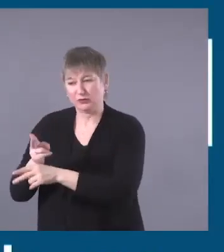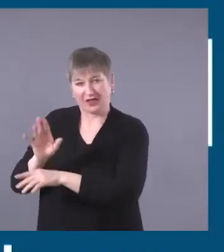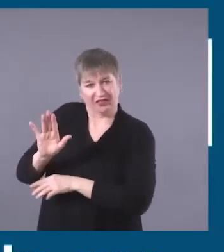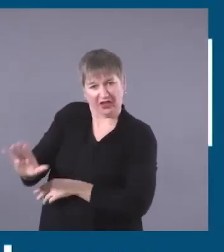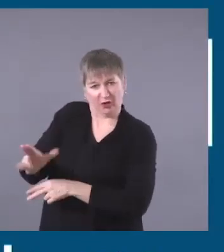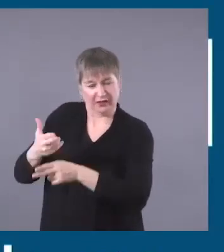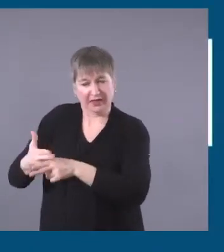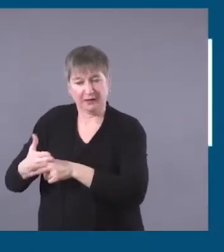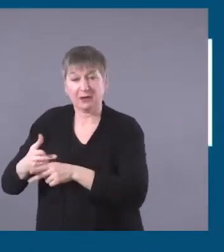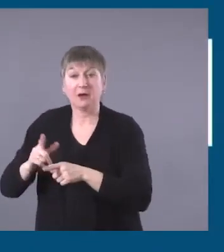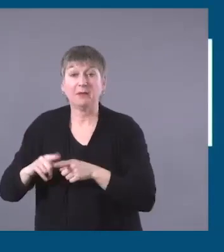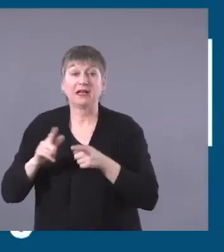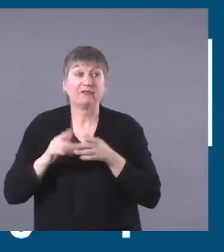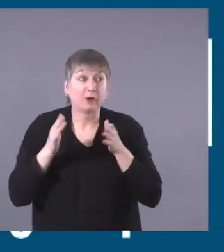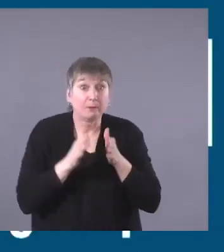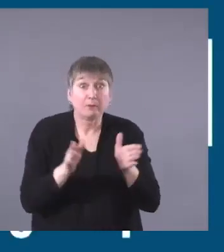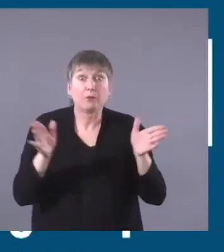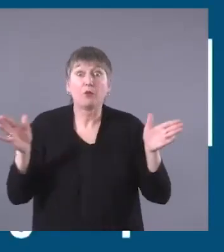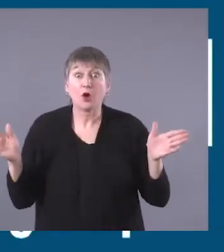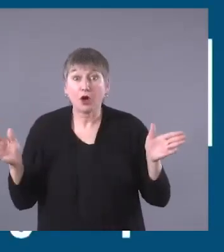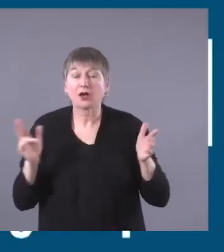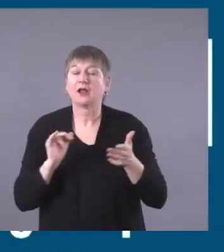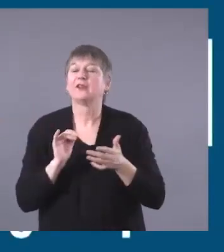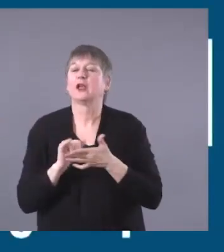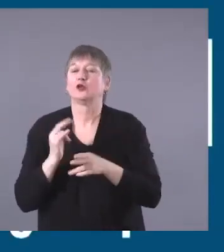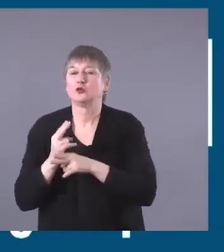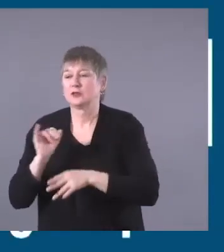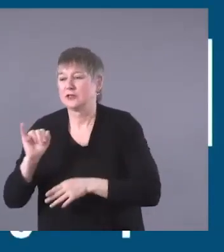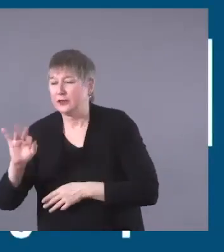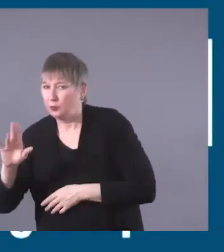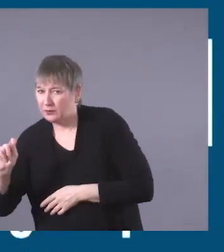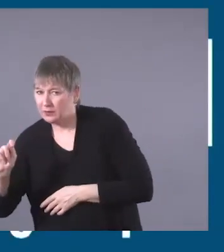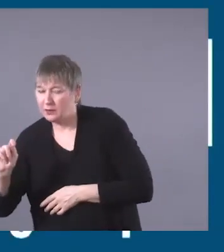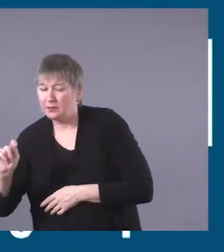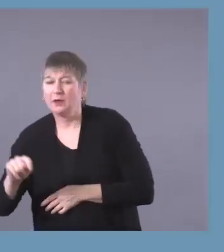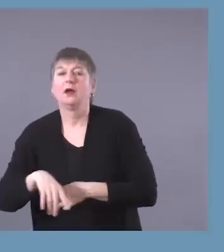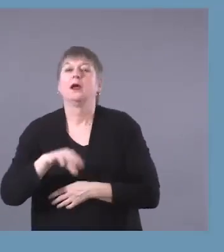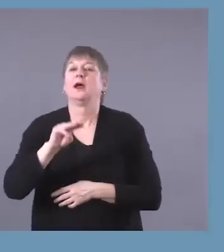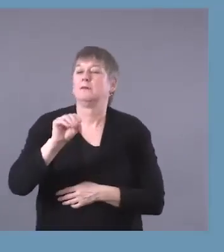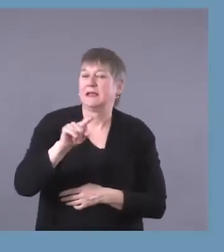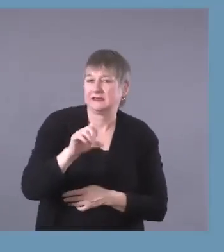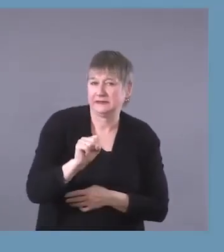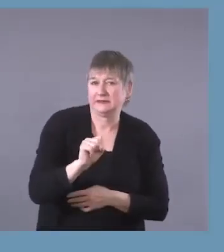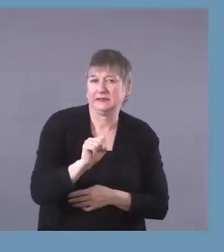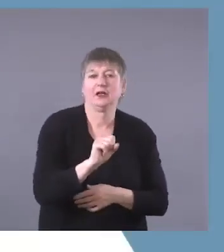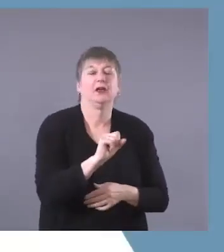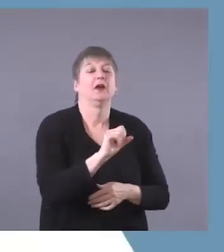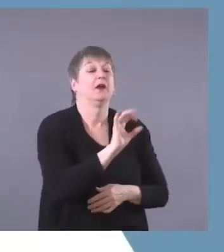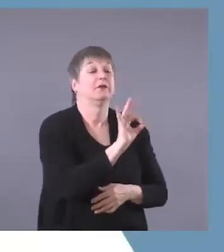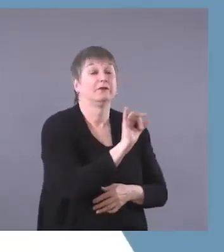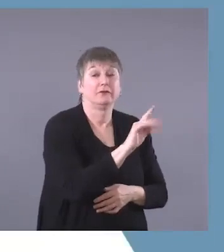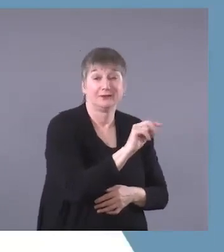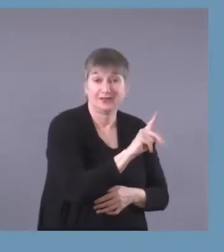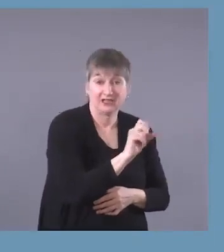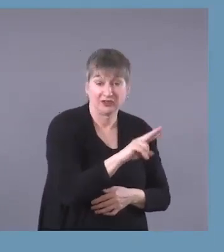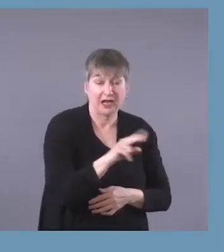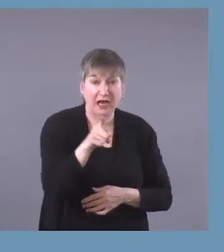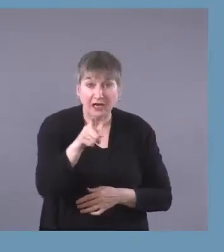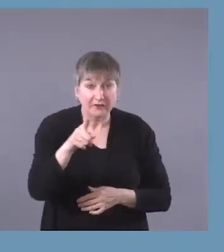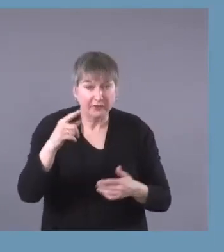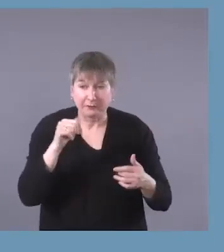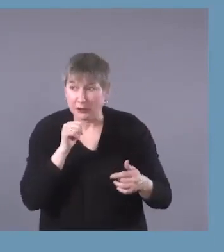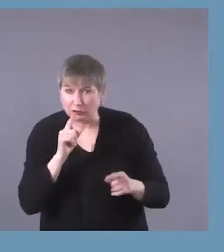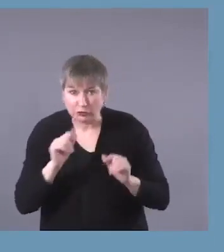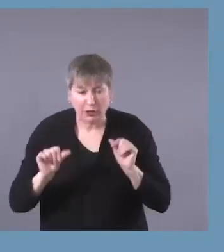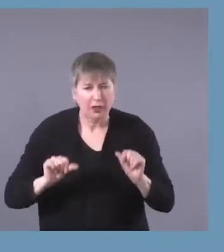Inuit, or Métis. If there are different groups together, then say Indigenous. And if you don't know, ask. Most people are